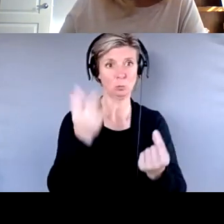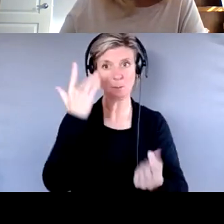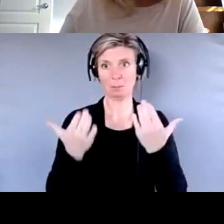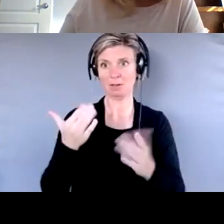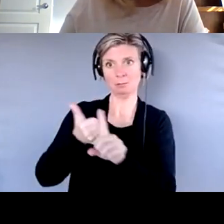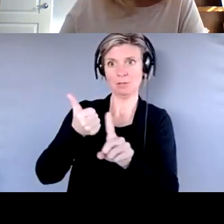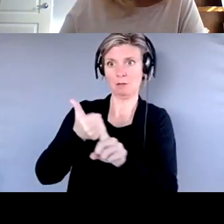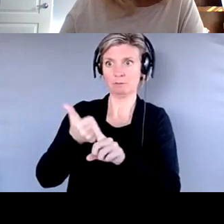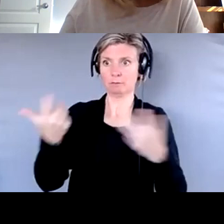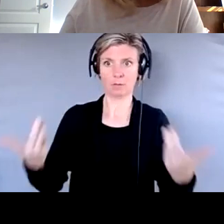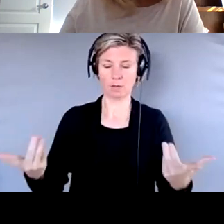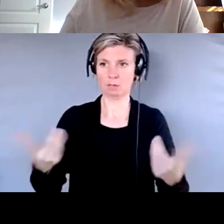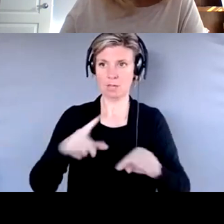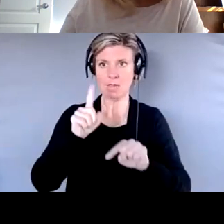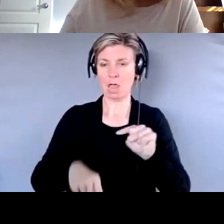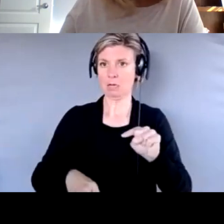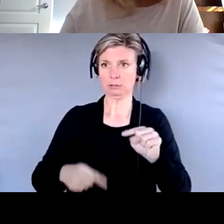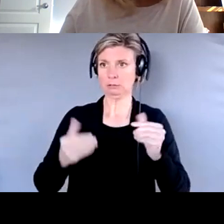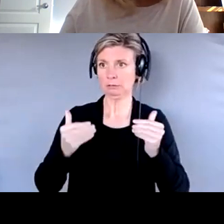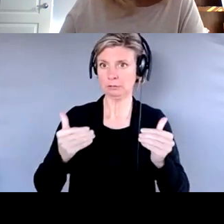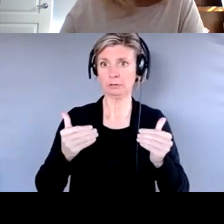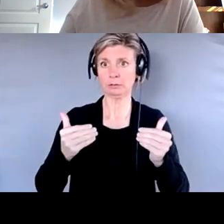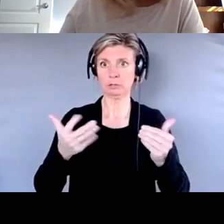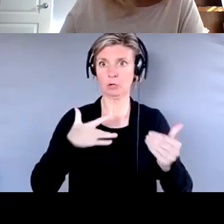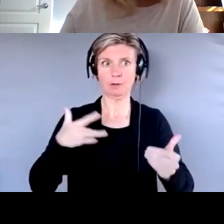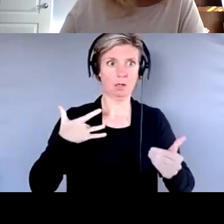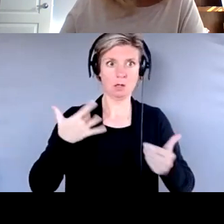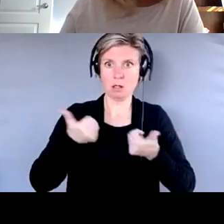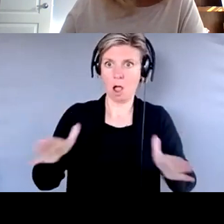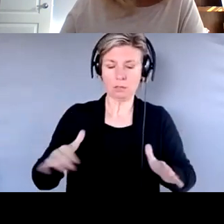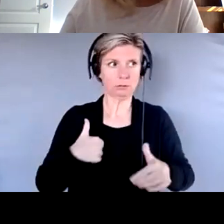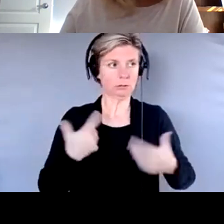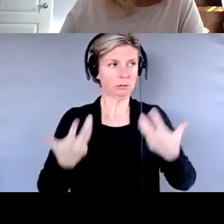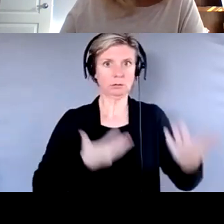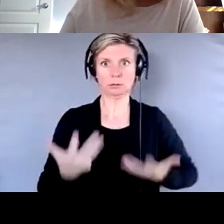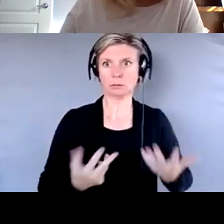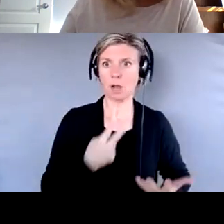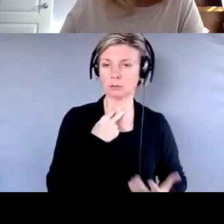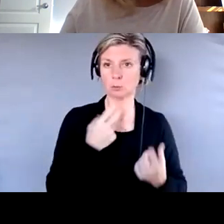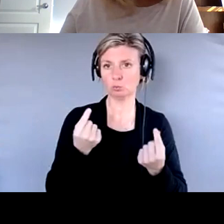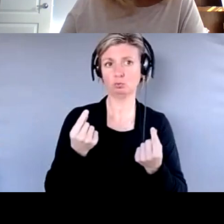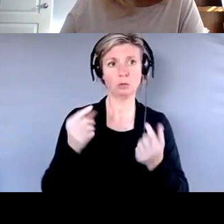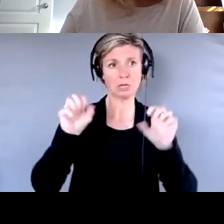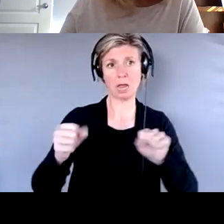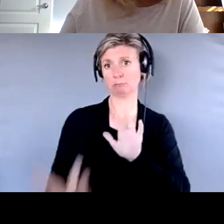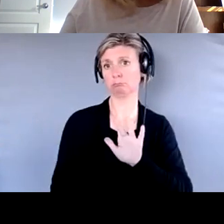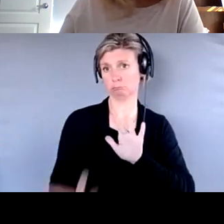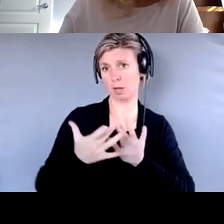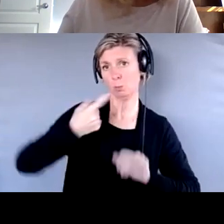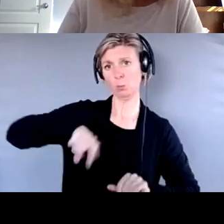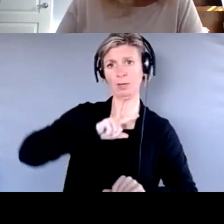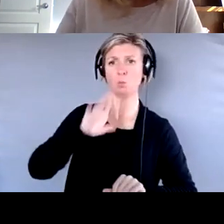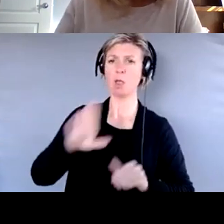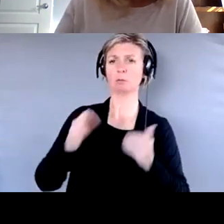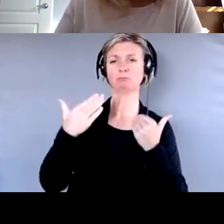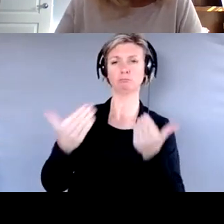or don't know who to reach out to, um, that we can assist in that process. And, um, the lack of reporting of, or of